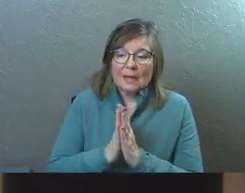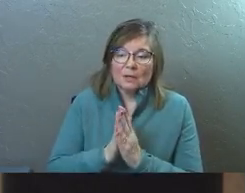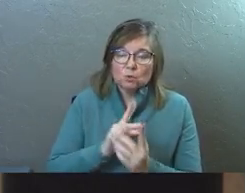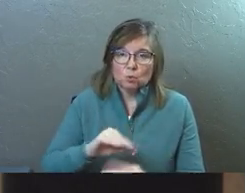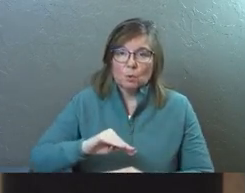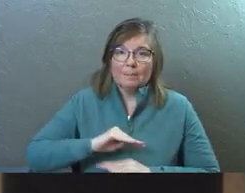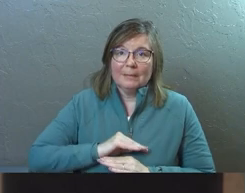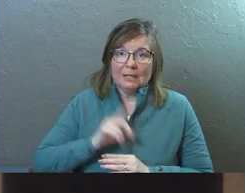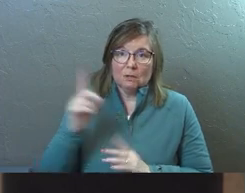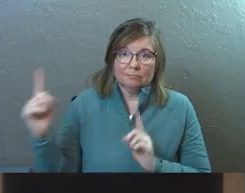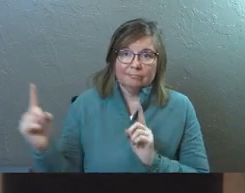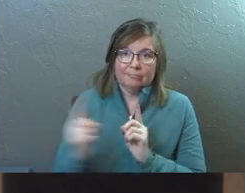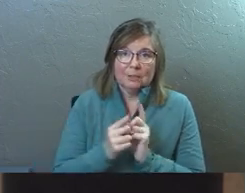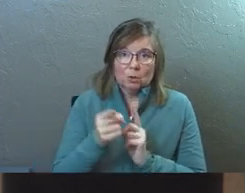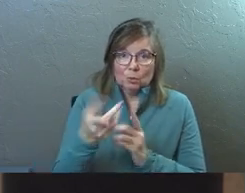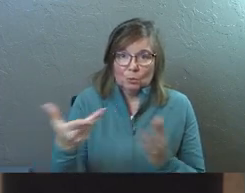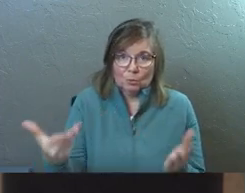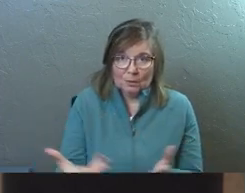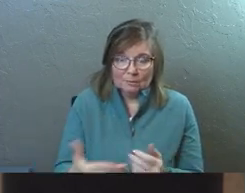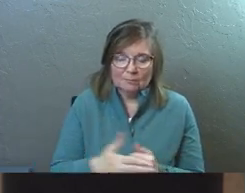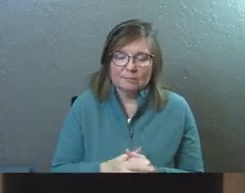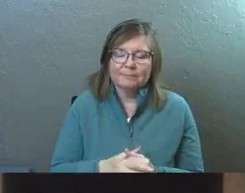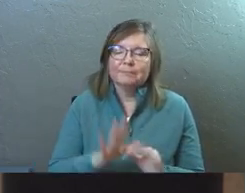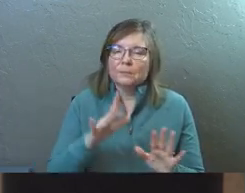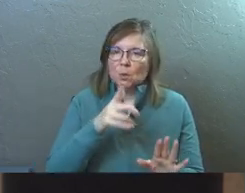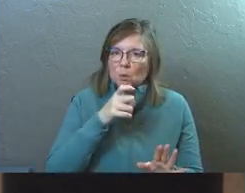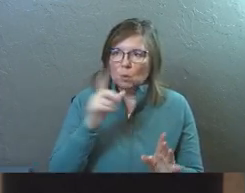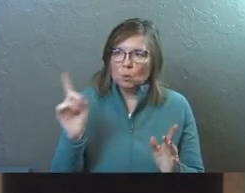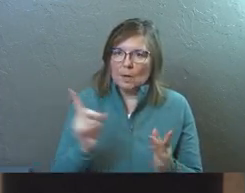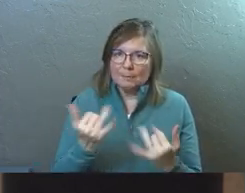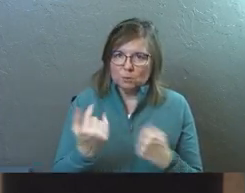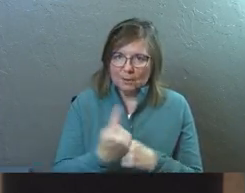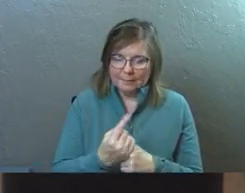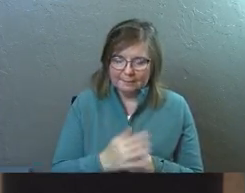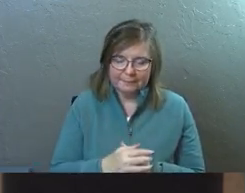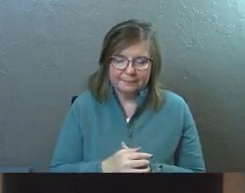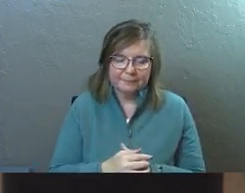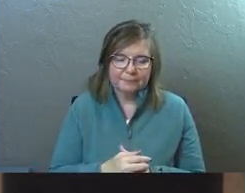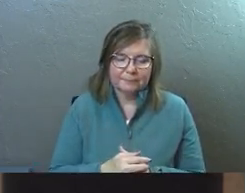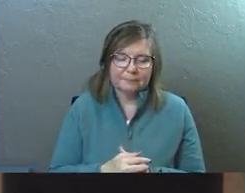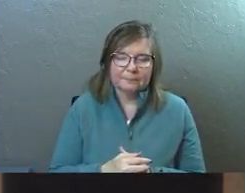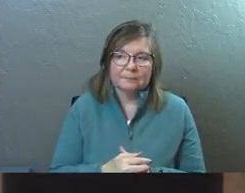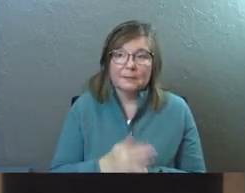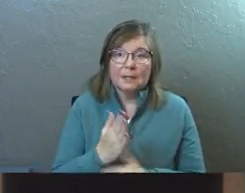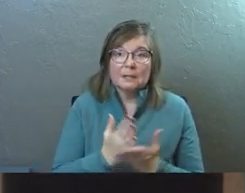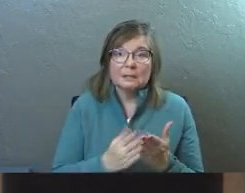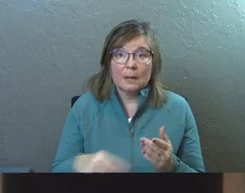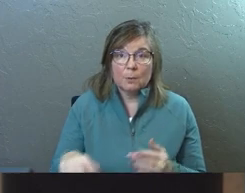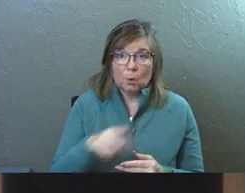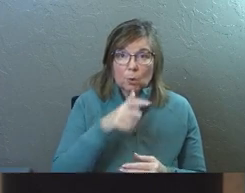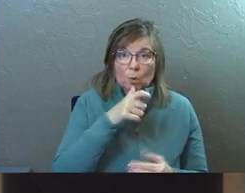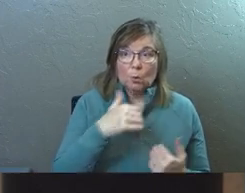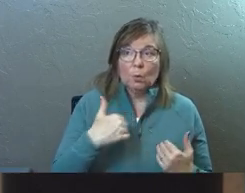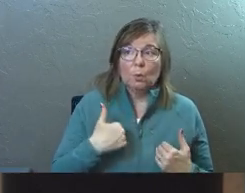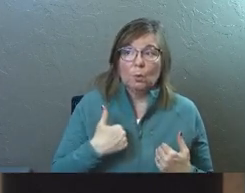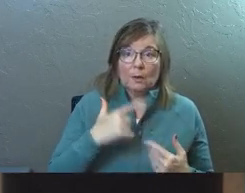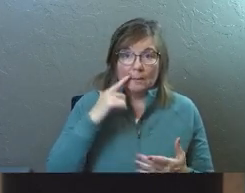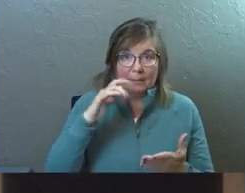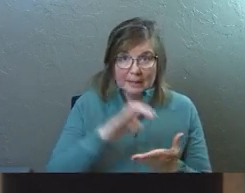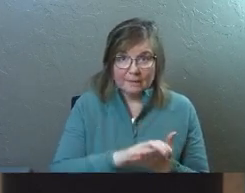Ask him to meet you here. And here's who's going to come today. Some of you who have